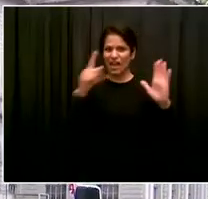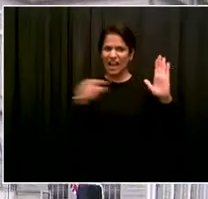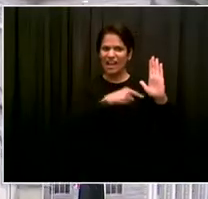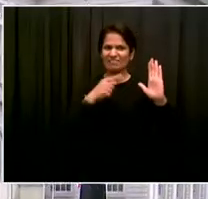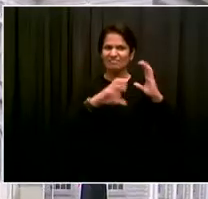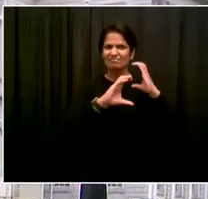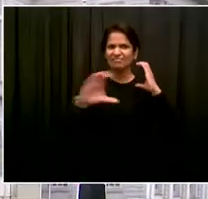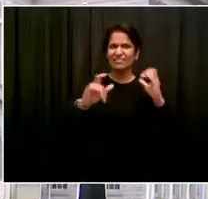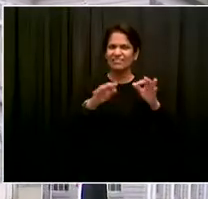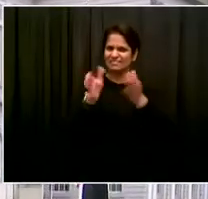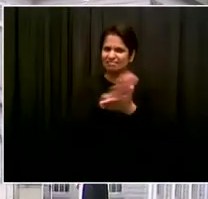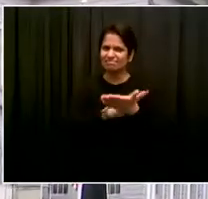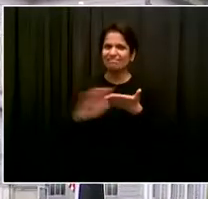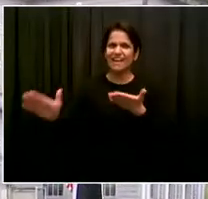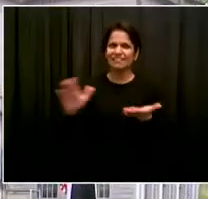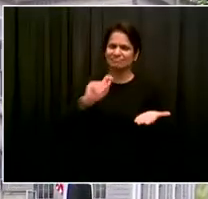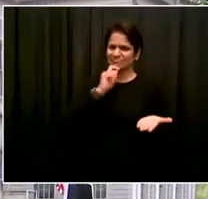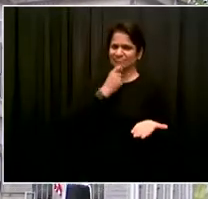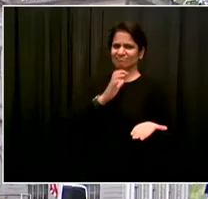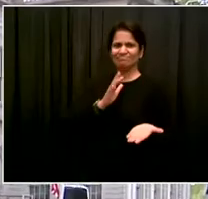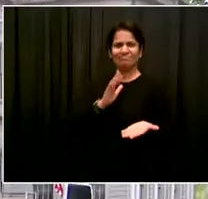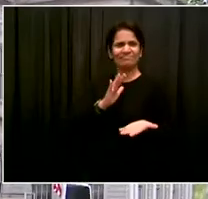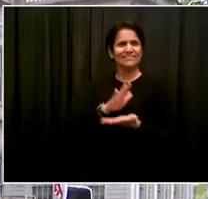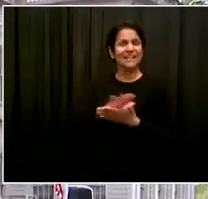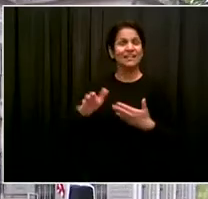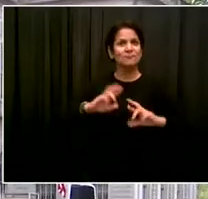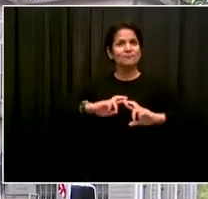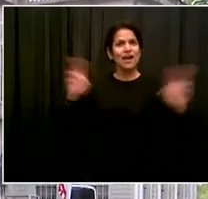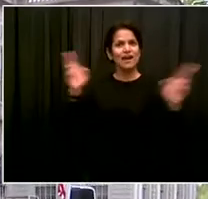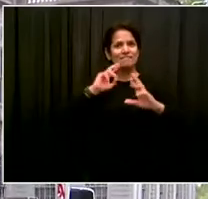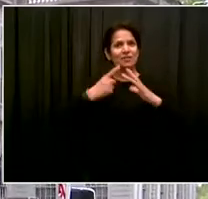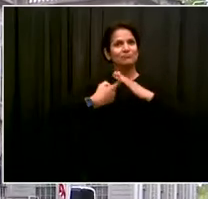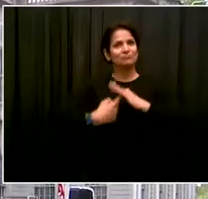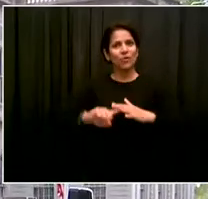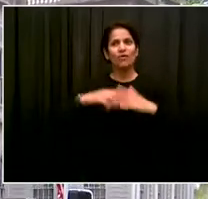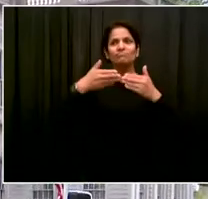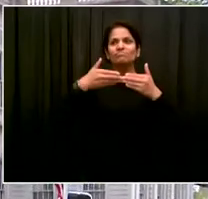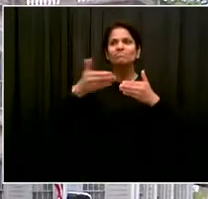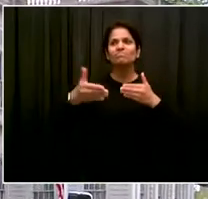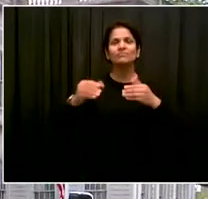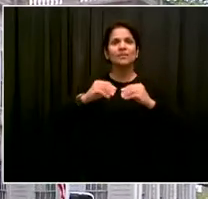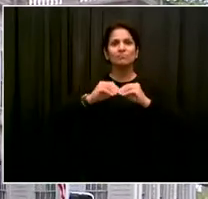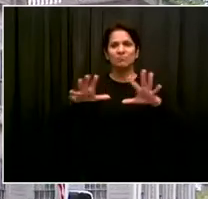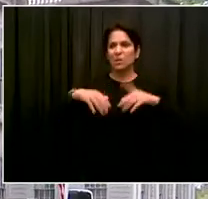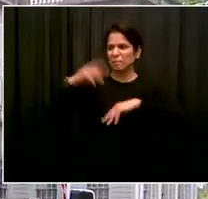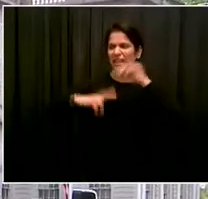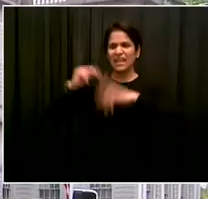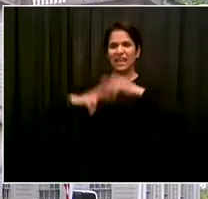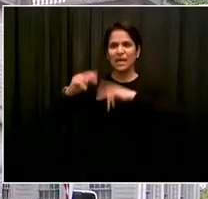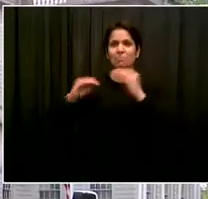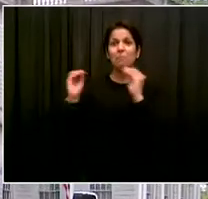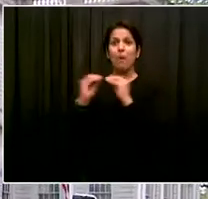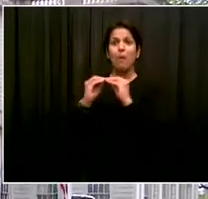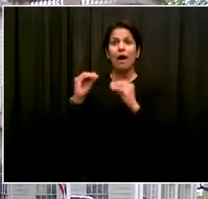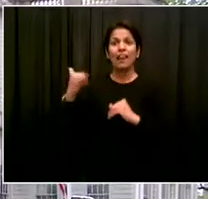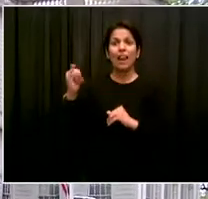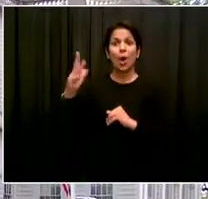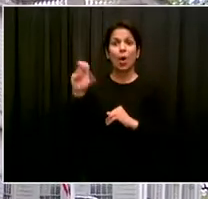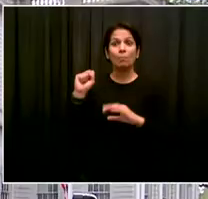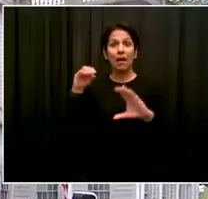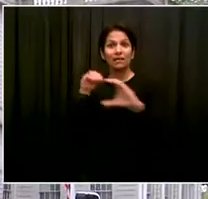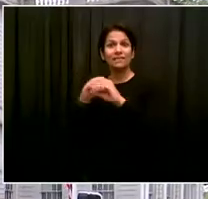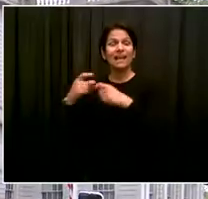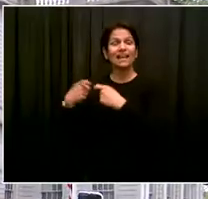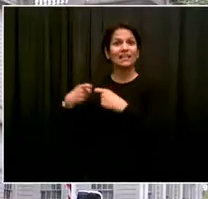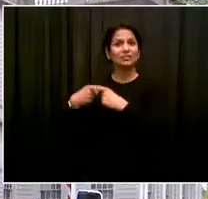investment in our families and our communities. Today this bus will become a part of what over the next 20 years will be 100